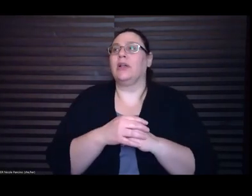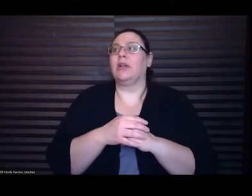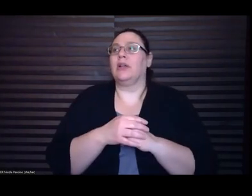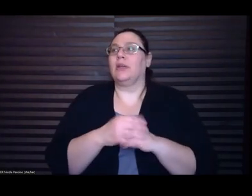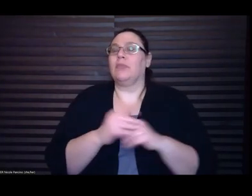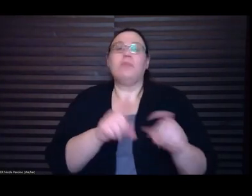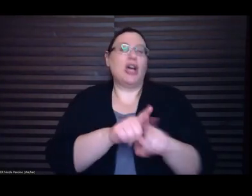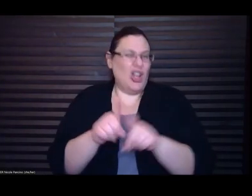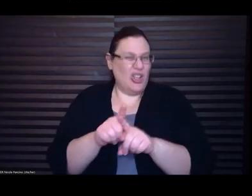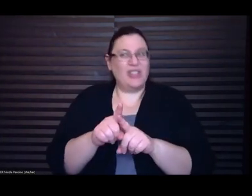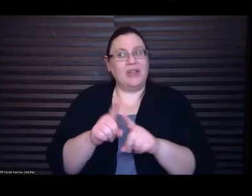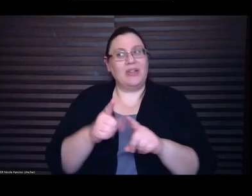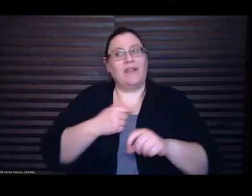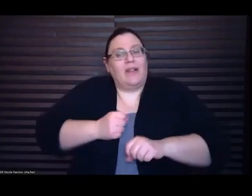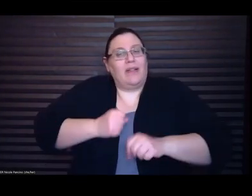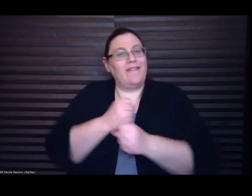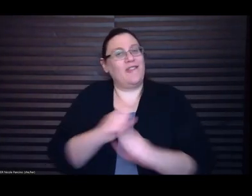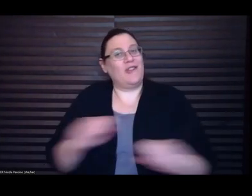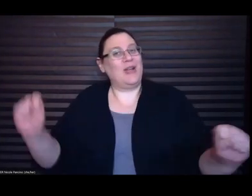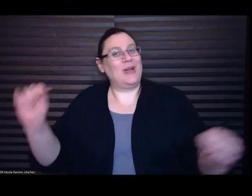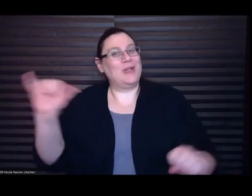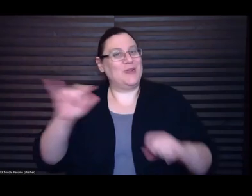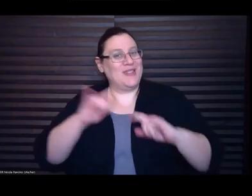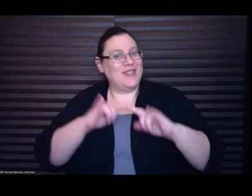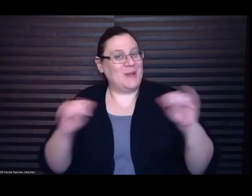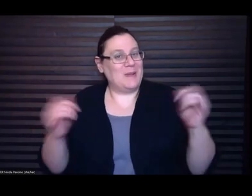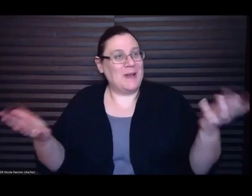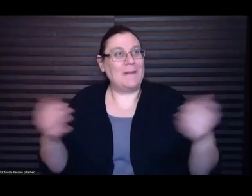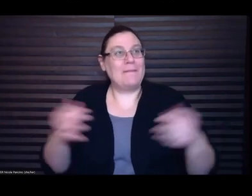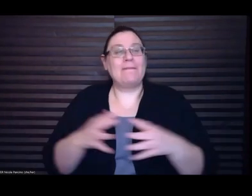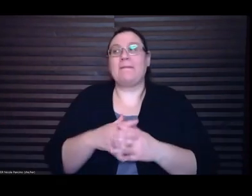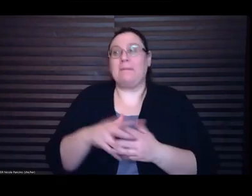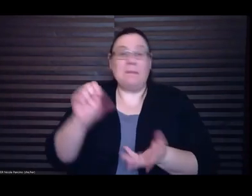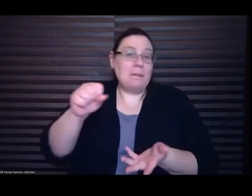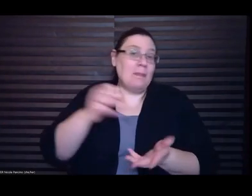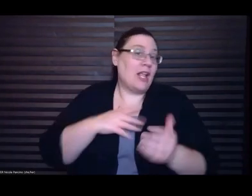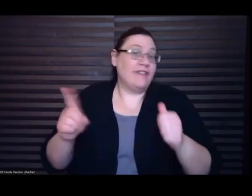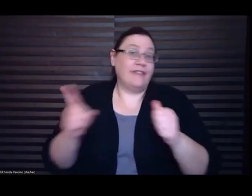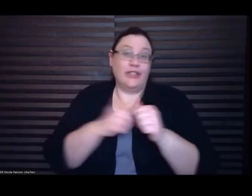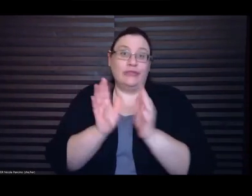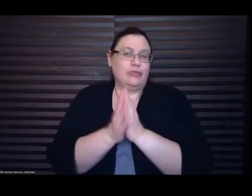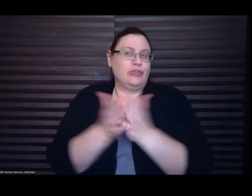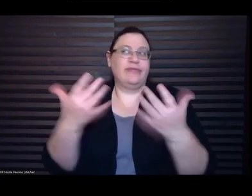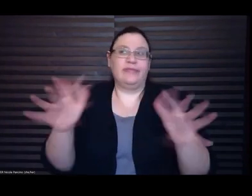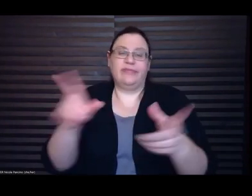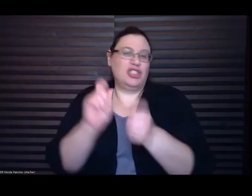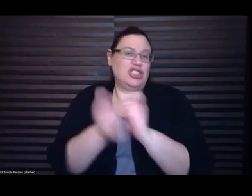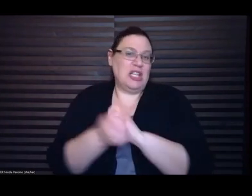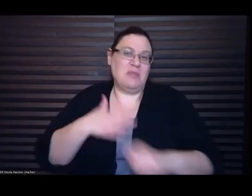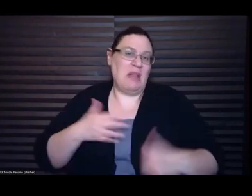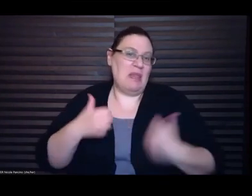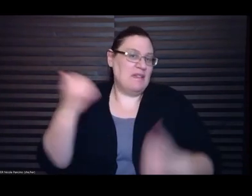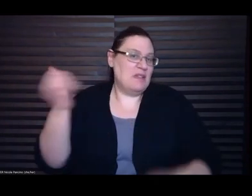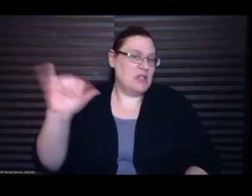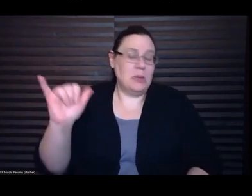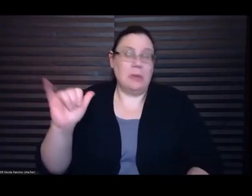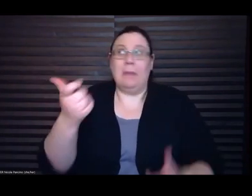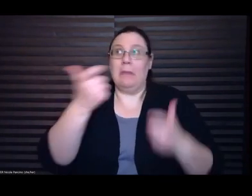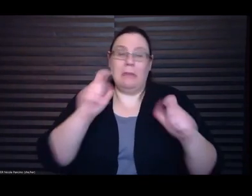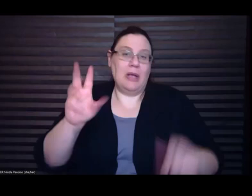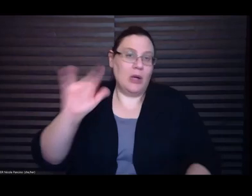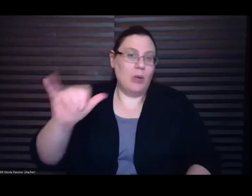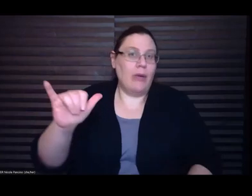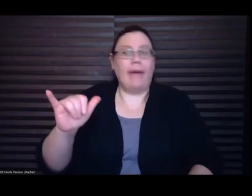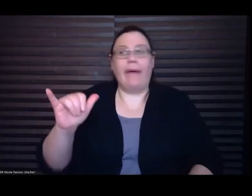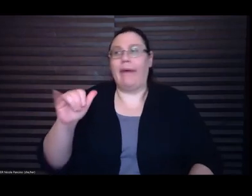I mean yeah my first book changed also like changed my life in dramatic way as we're coming up on five years this fall of five years since my first book came out